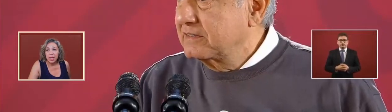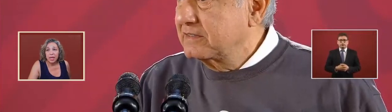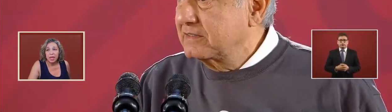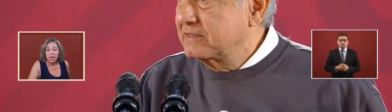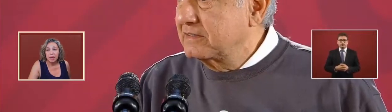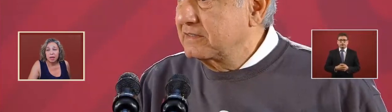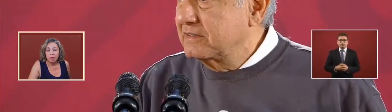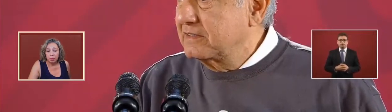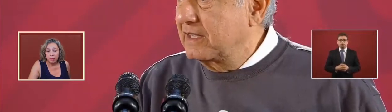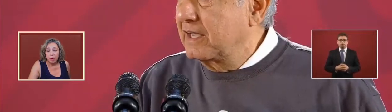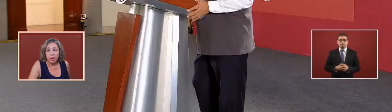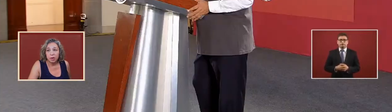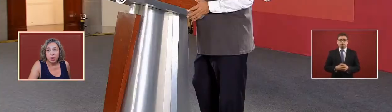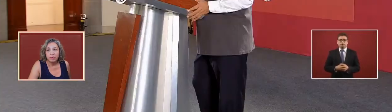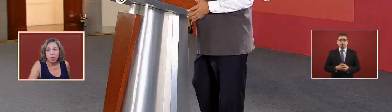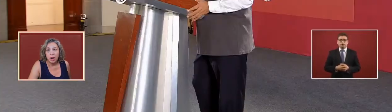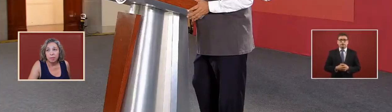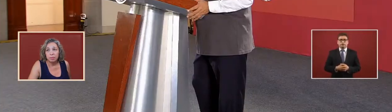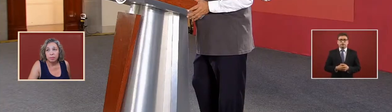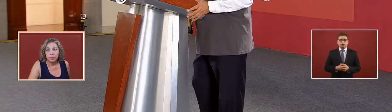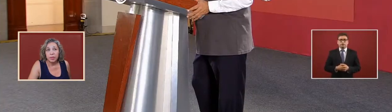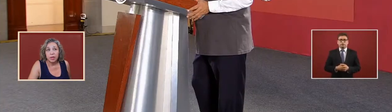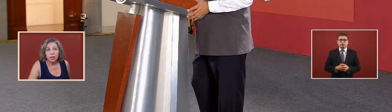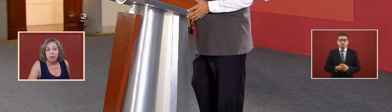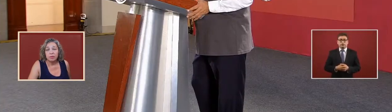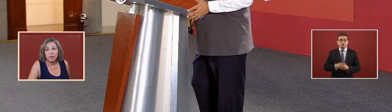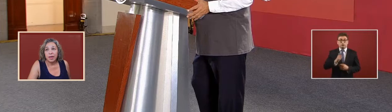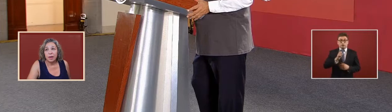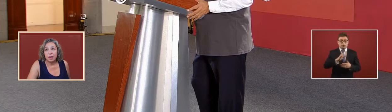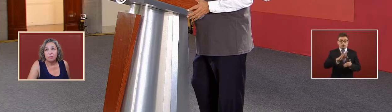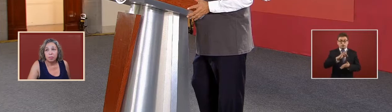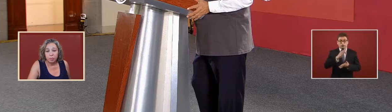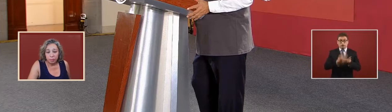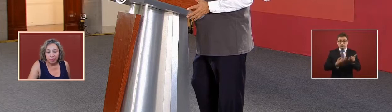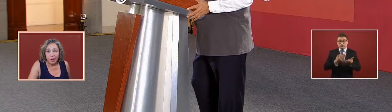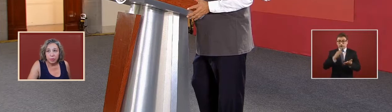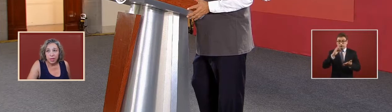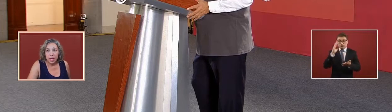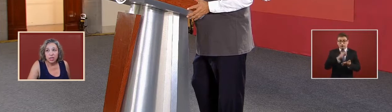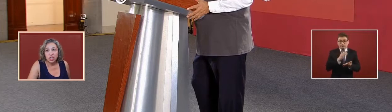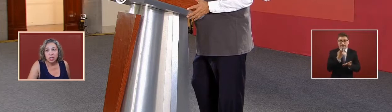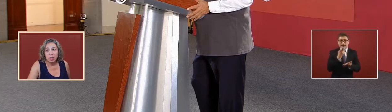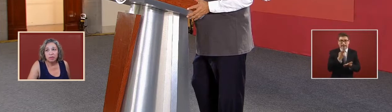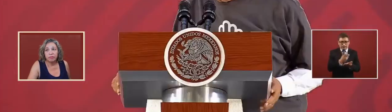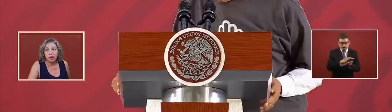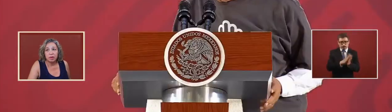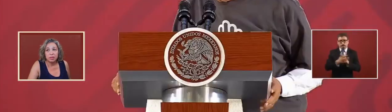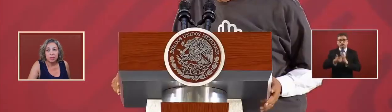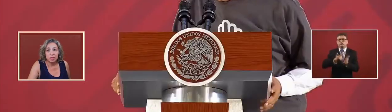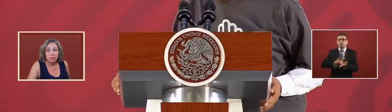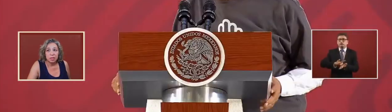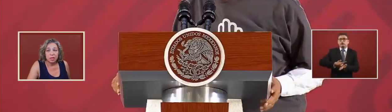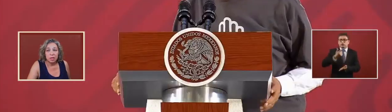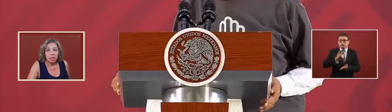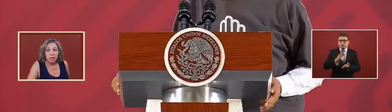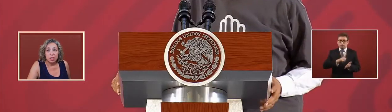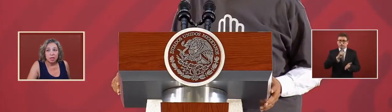making a grave crime fabrication of false